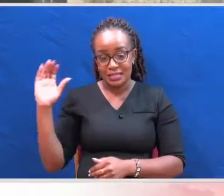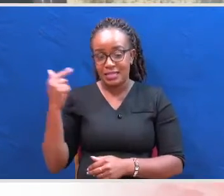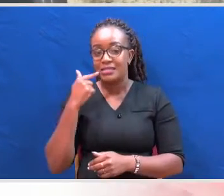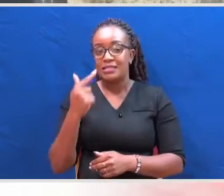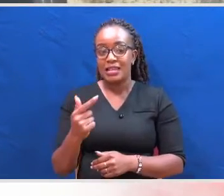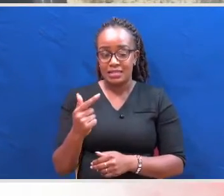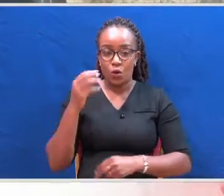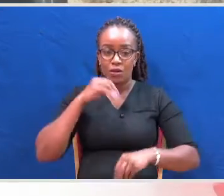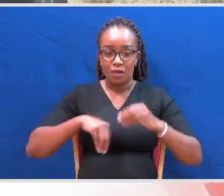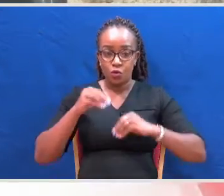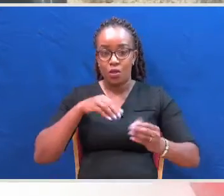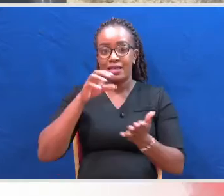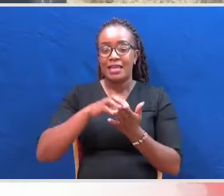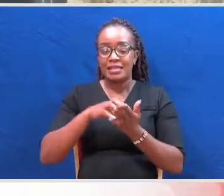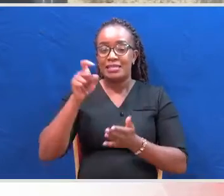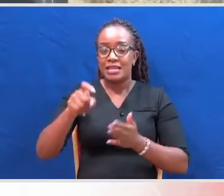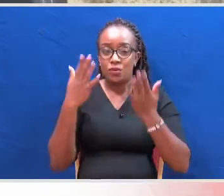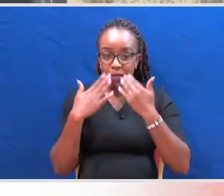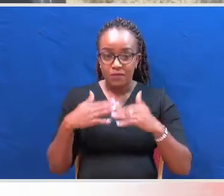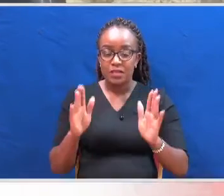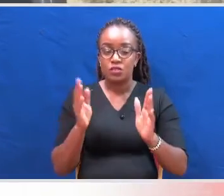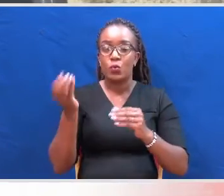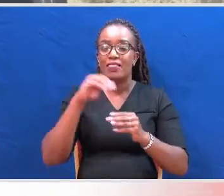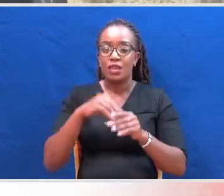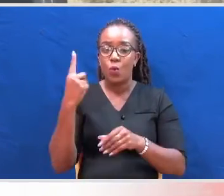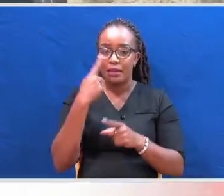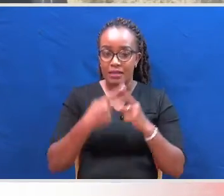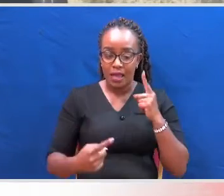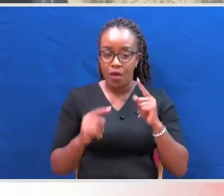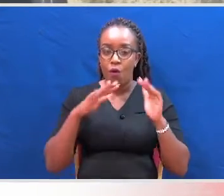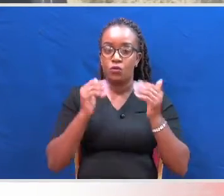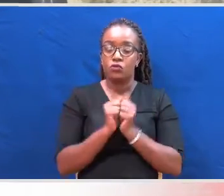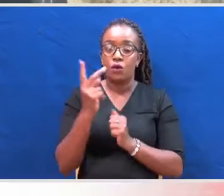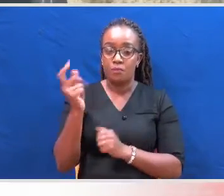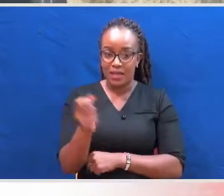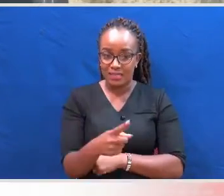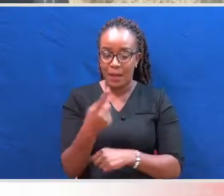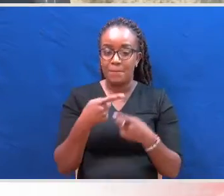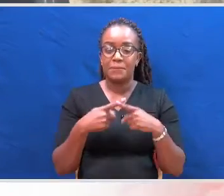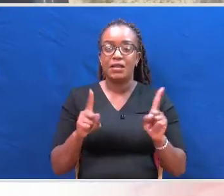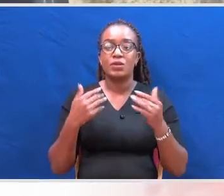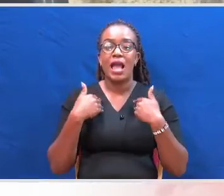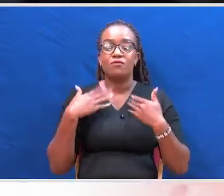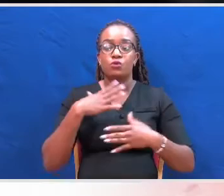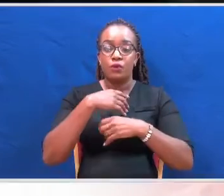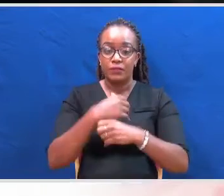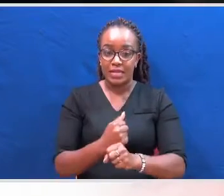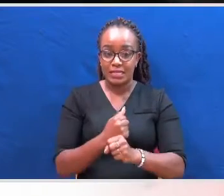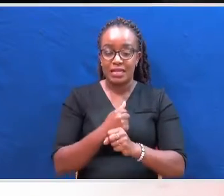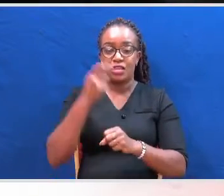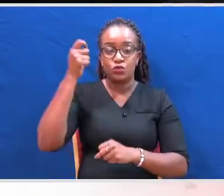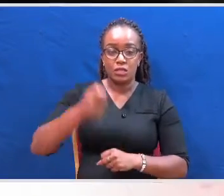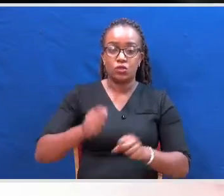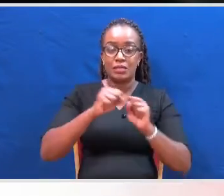graph cases should be cleared within one year or within 12 months. So that then again, you'll have confidence in the judicial system. However,